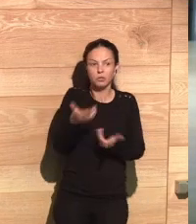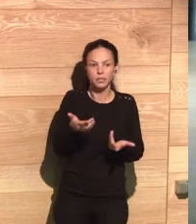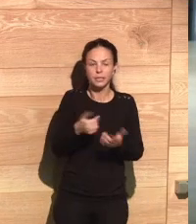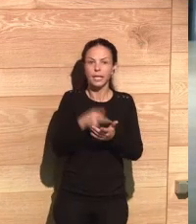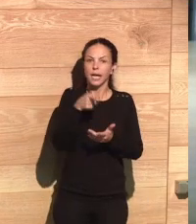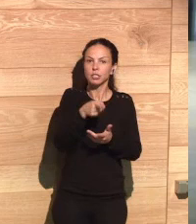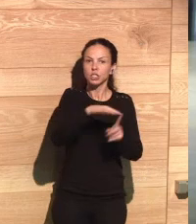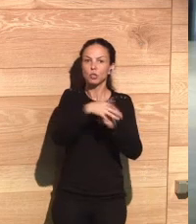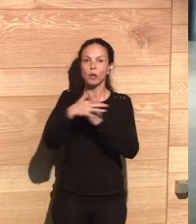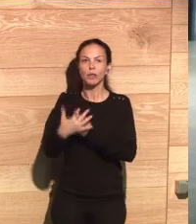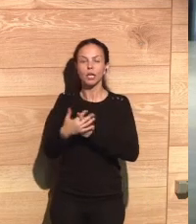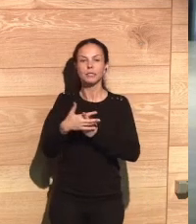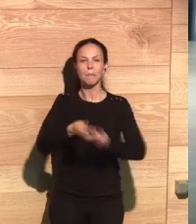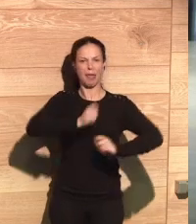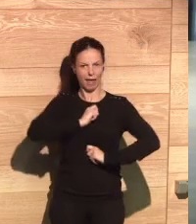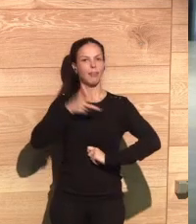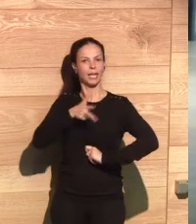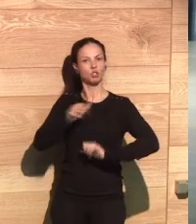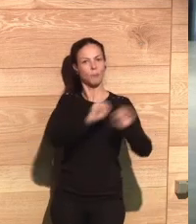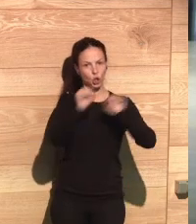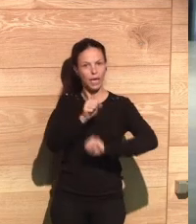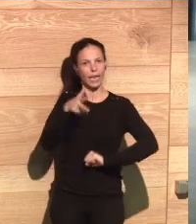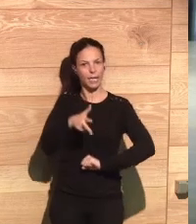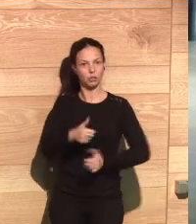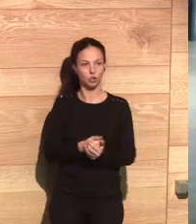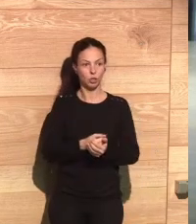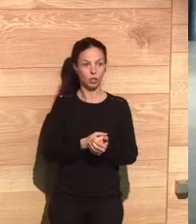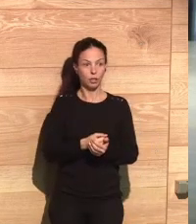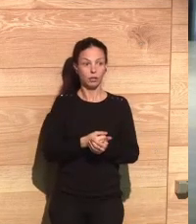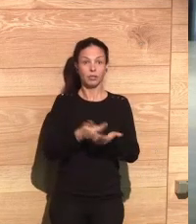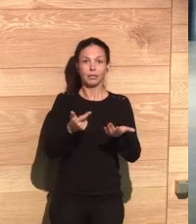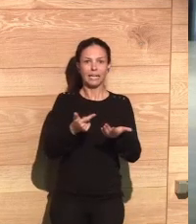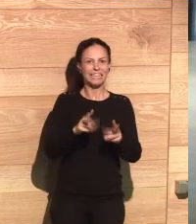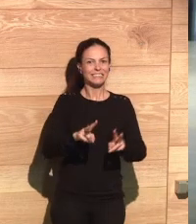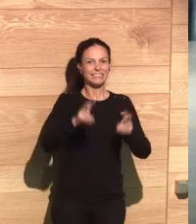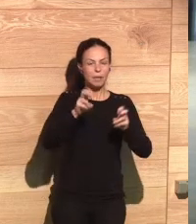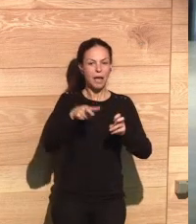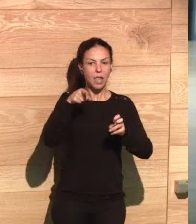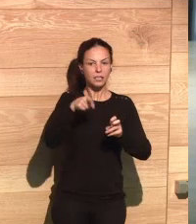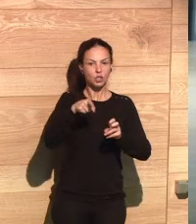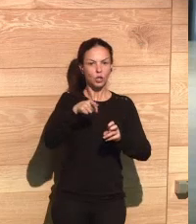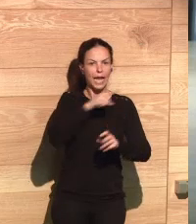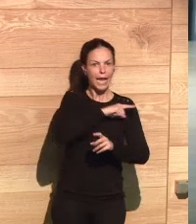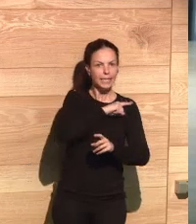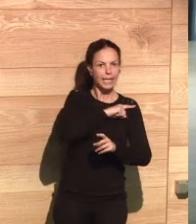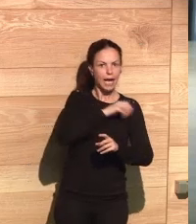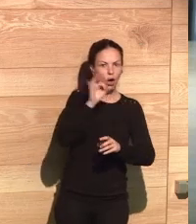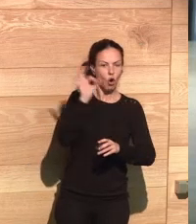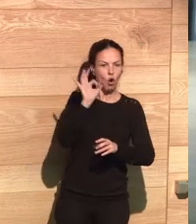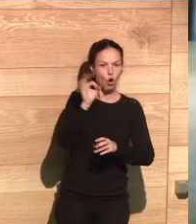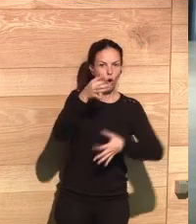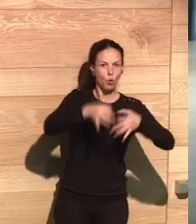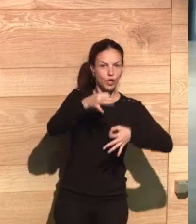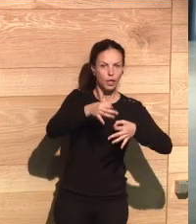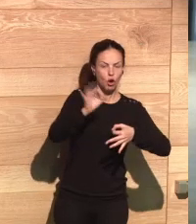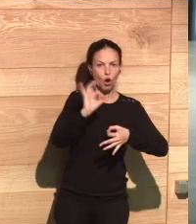because we are talking about scenarios that are actually reinforcing my rights. The problem here would be guarantee. What are the